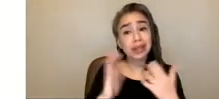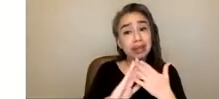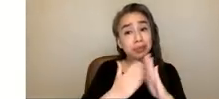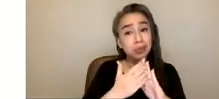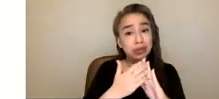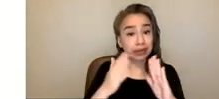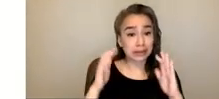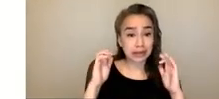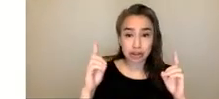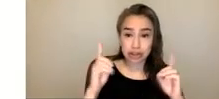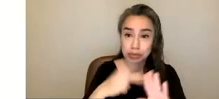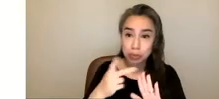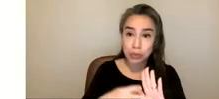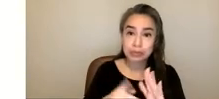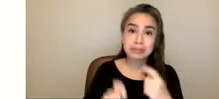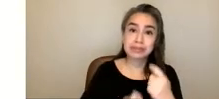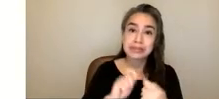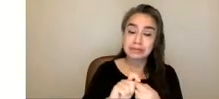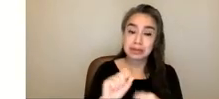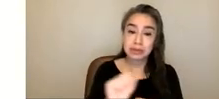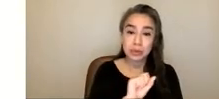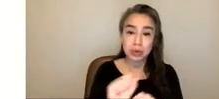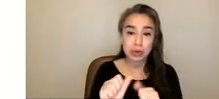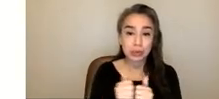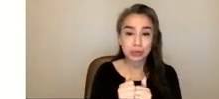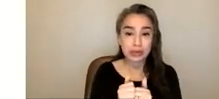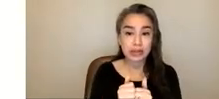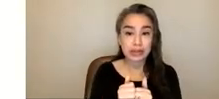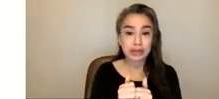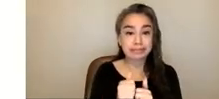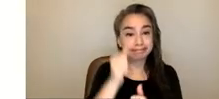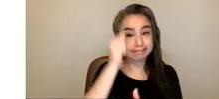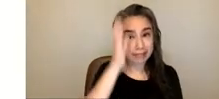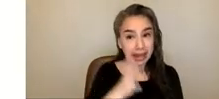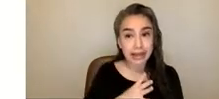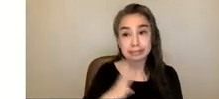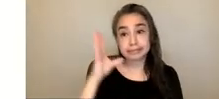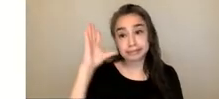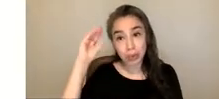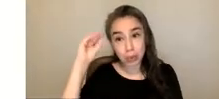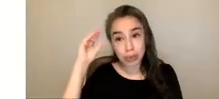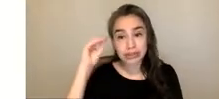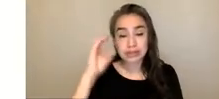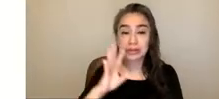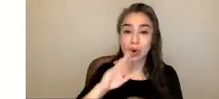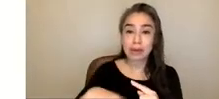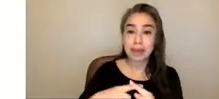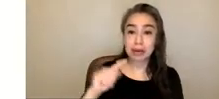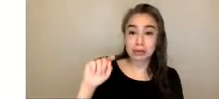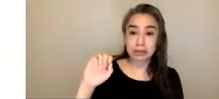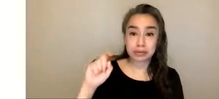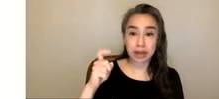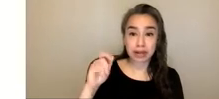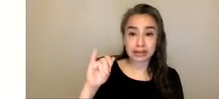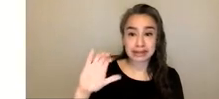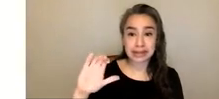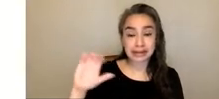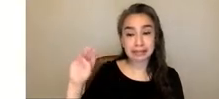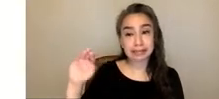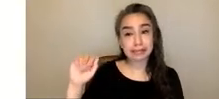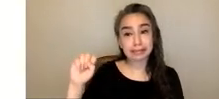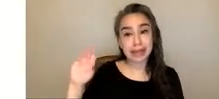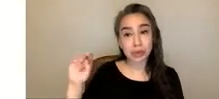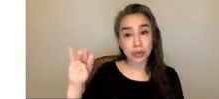programs specifically work with um men and boys on toxic masculinity there are children's programs to help